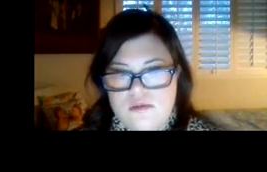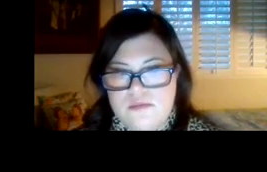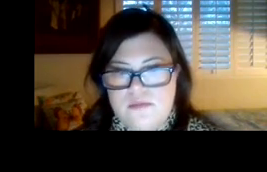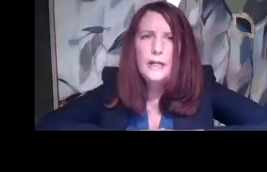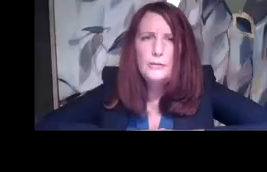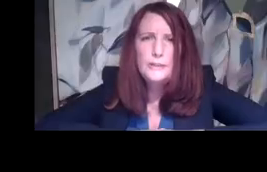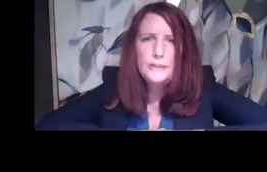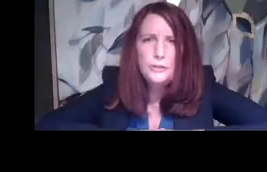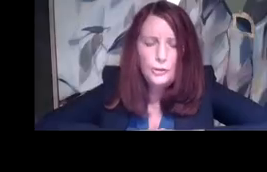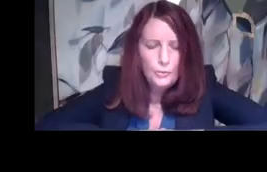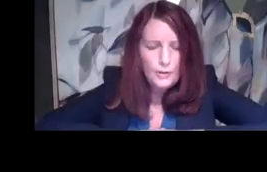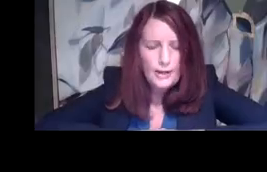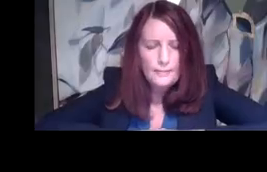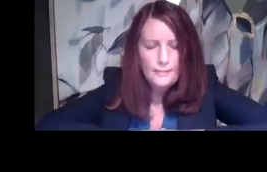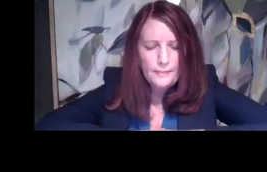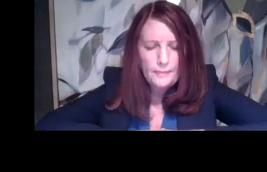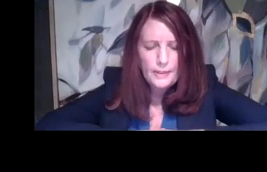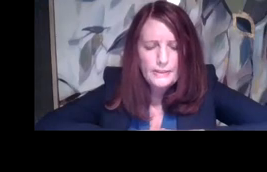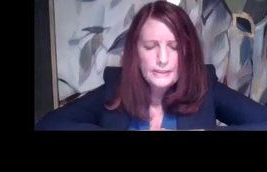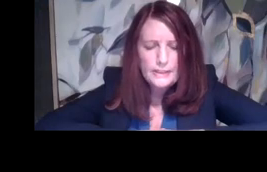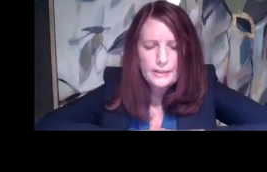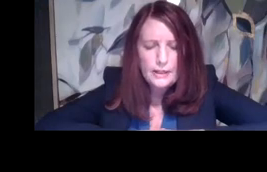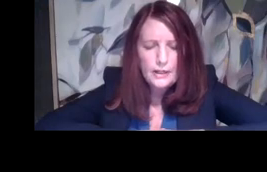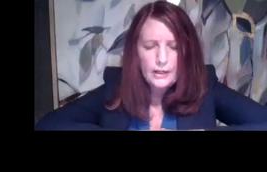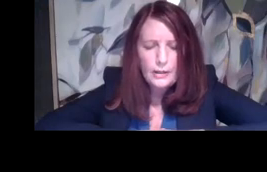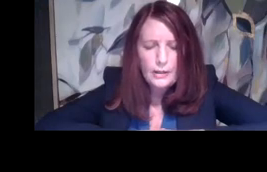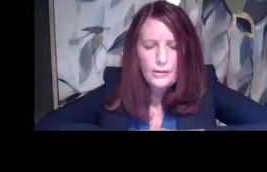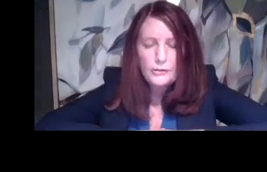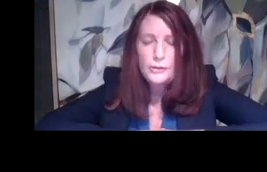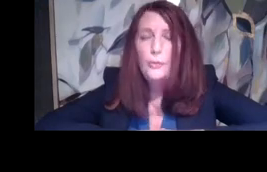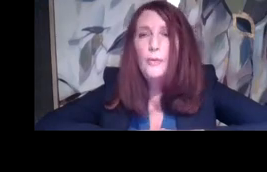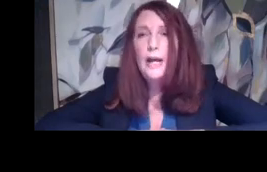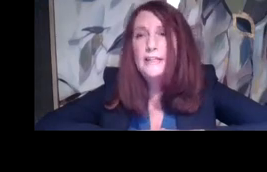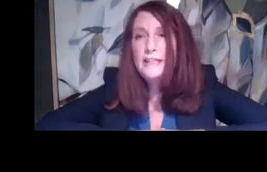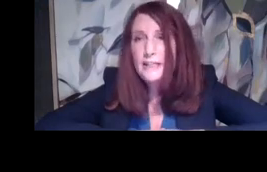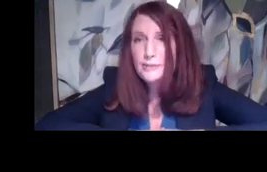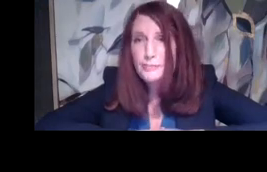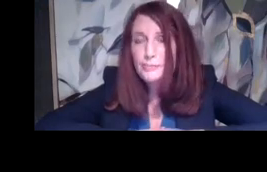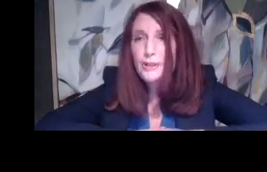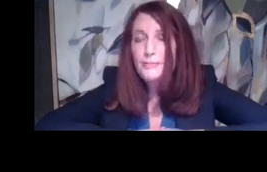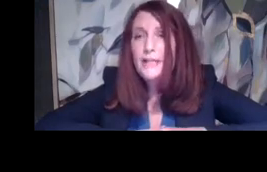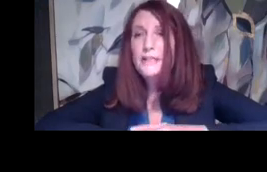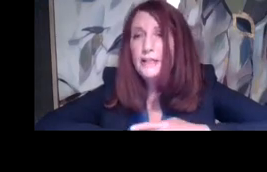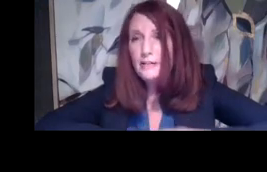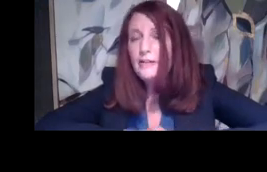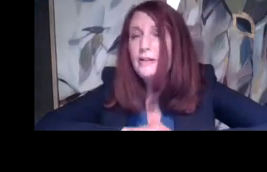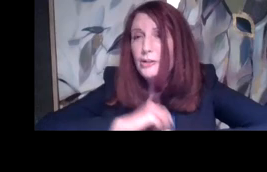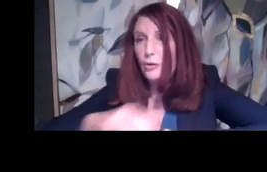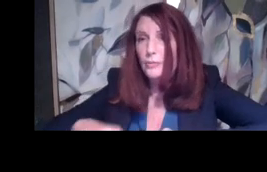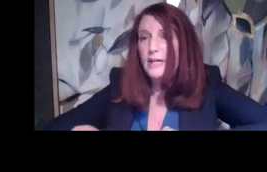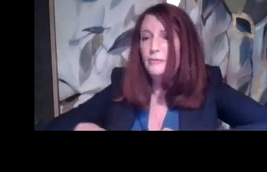And did you, um, did, so I think that's pretty amazing.